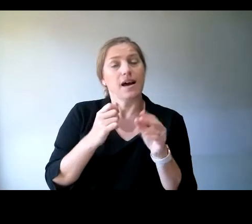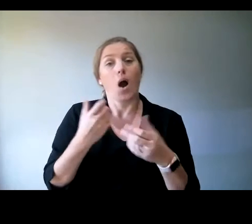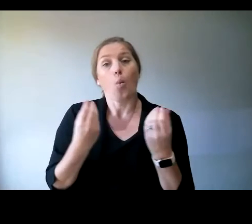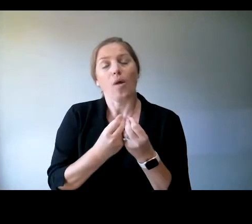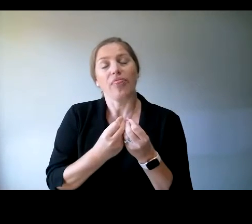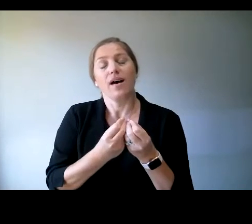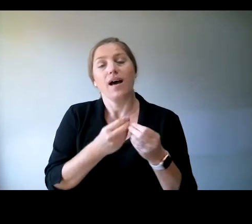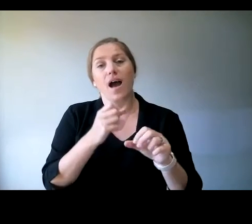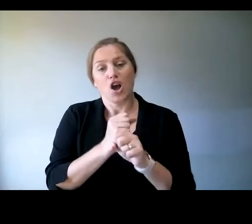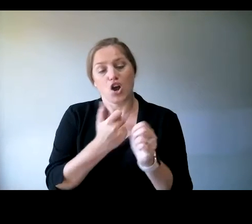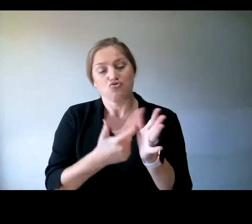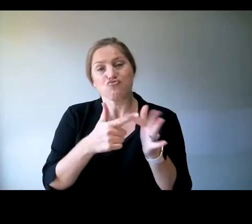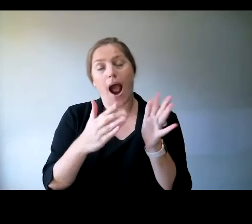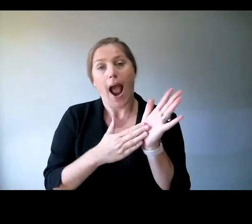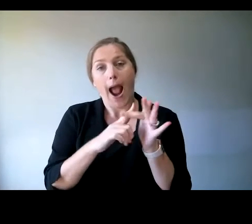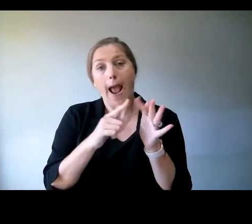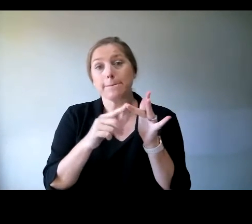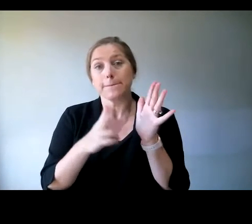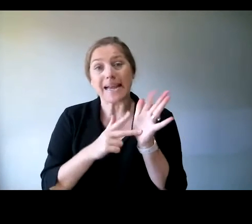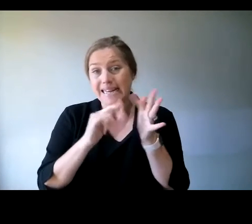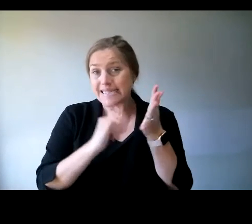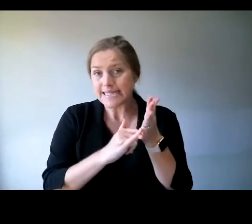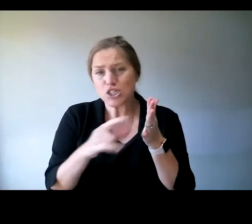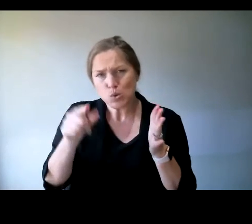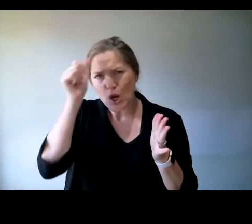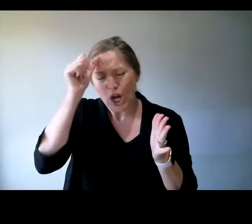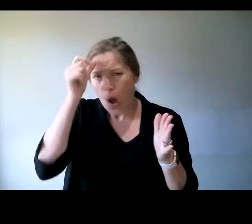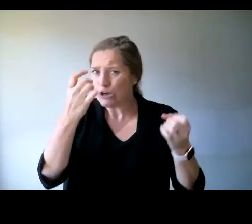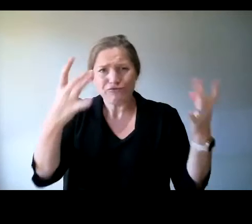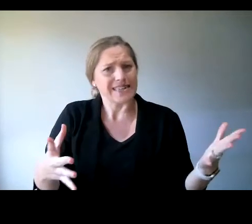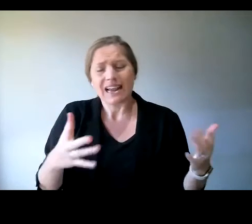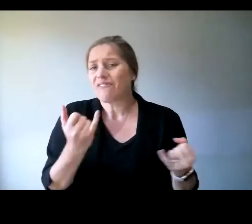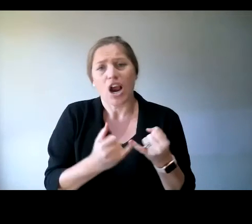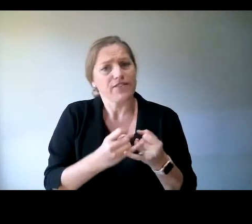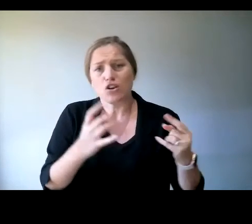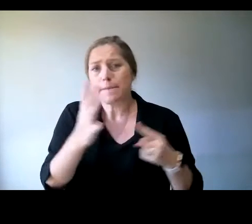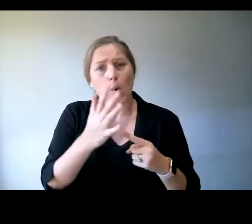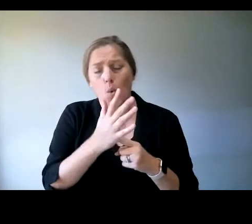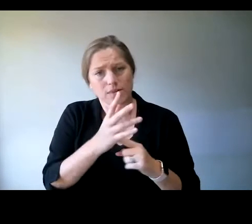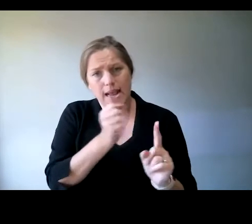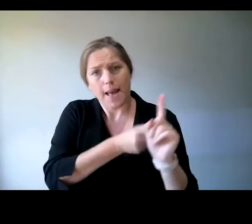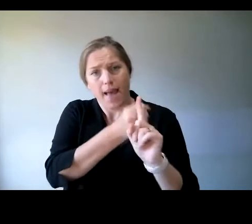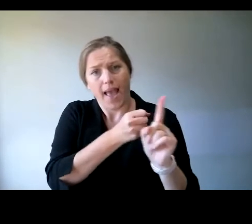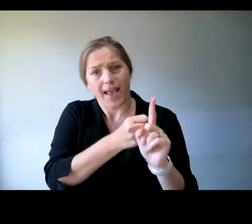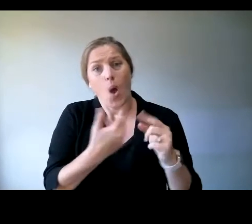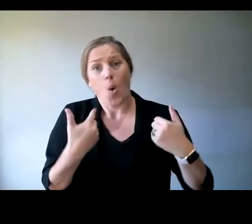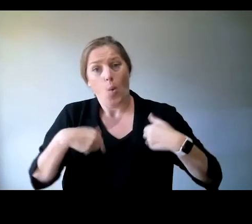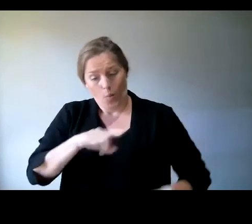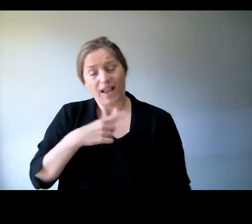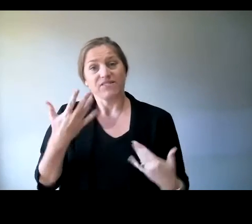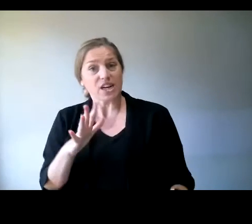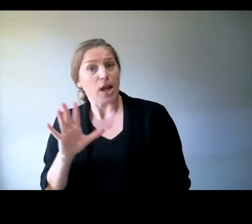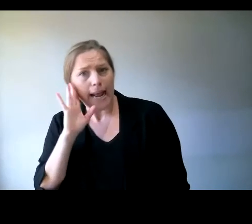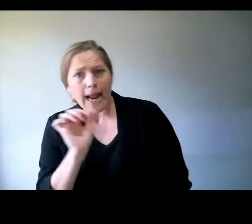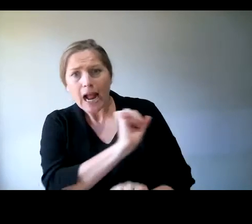helped to demonstrate why our campaign is so important by allowing you to hear the direct stories of a number of individuals who are affected by the